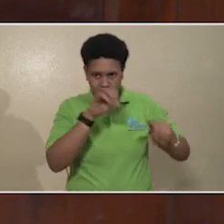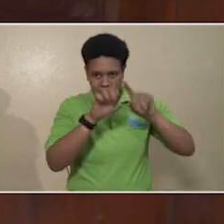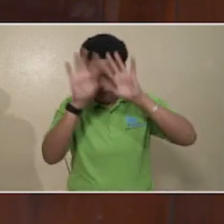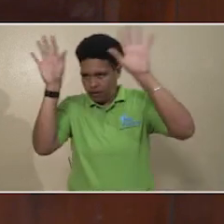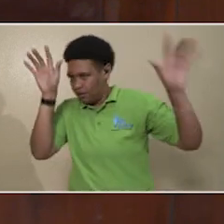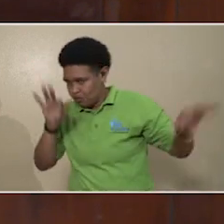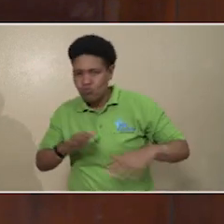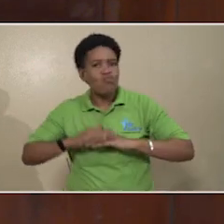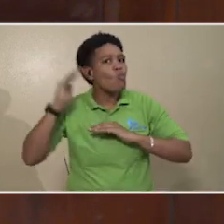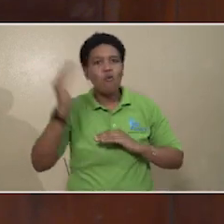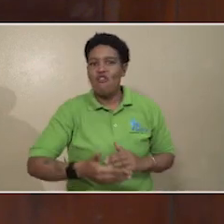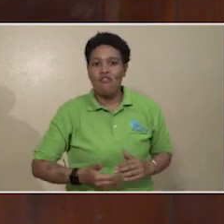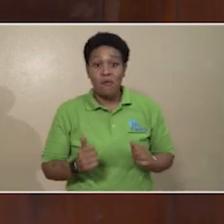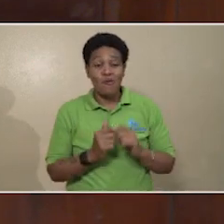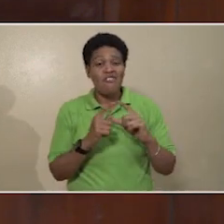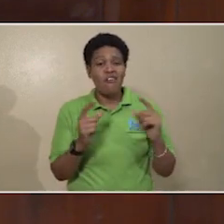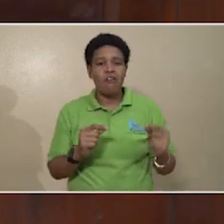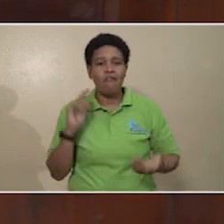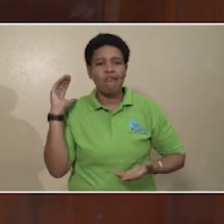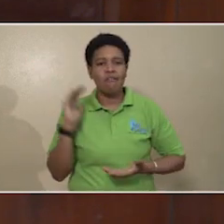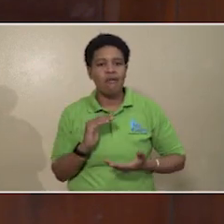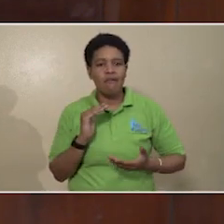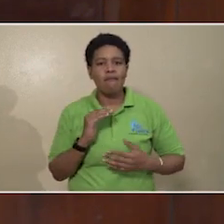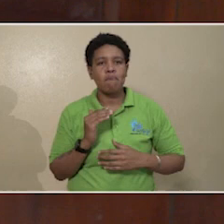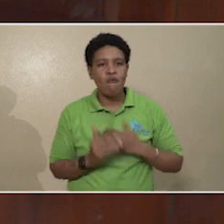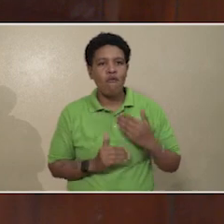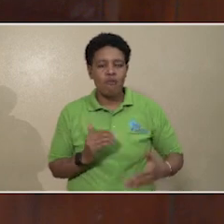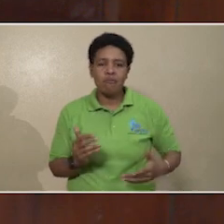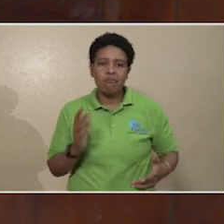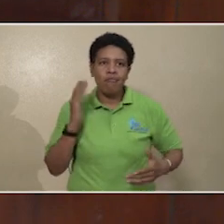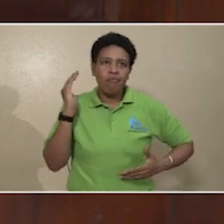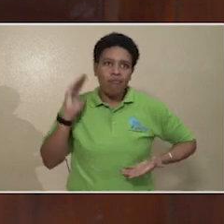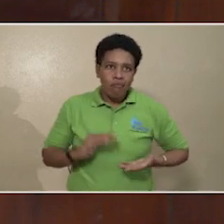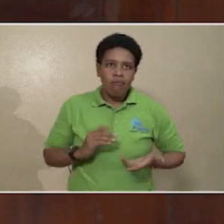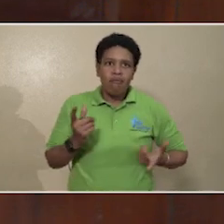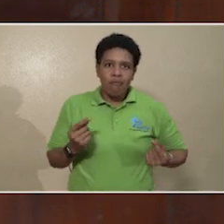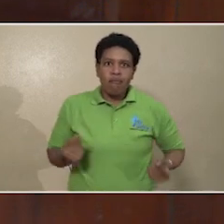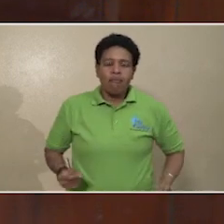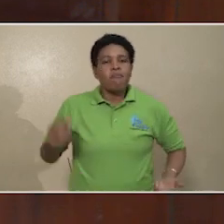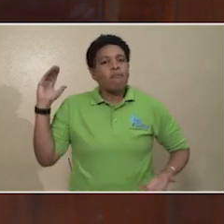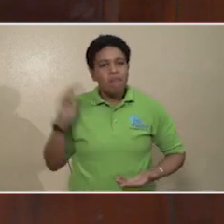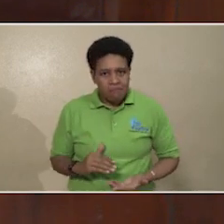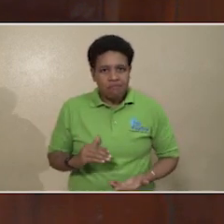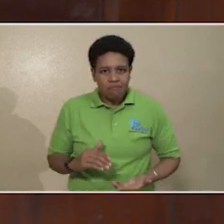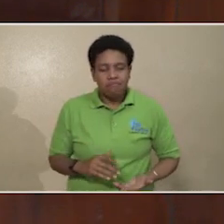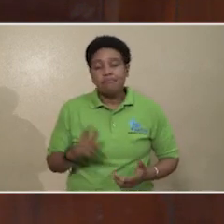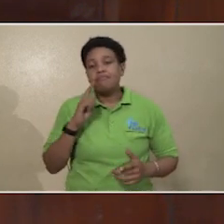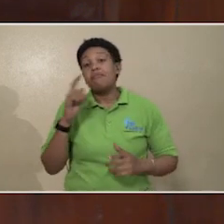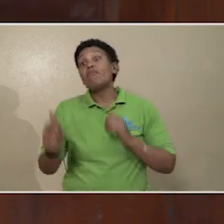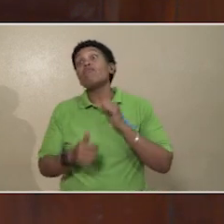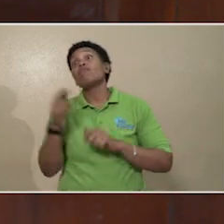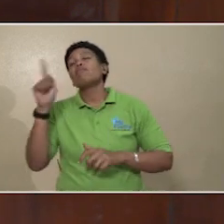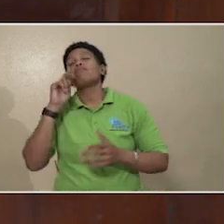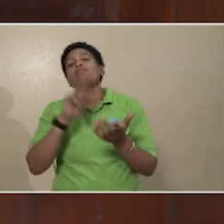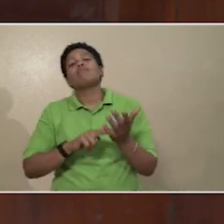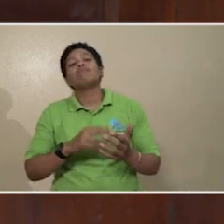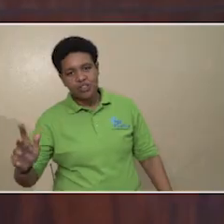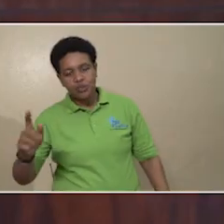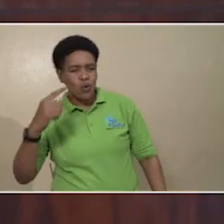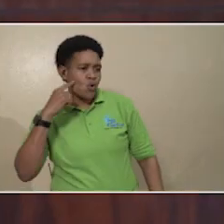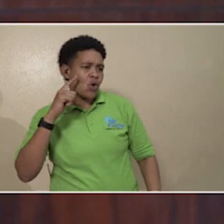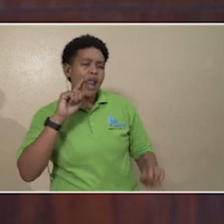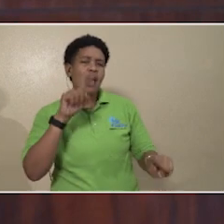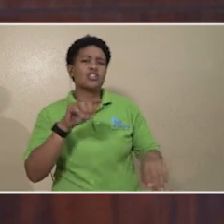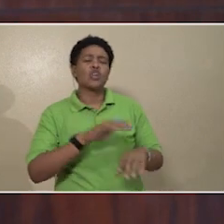mandatory nature of this card, the vast majority of Jamaicans will register and get a card.